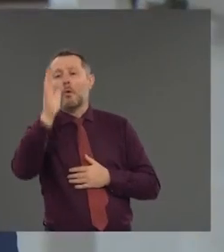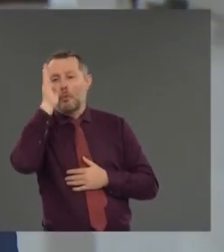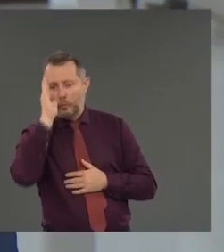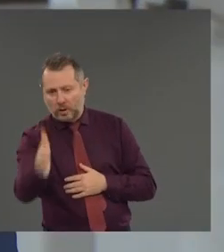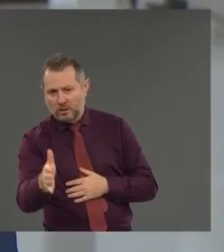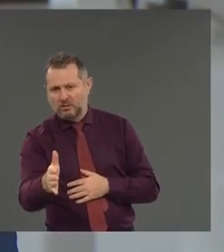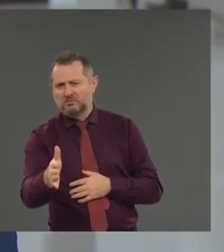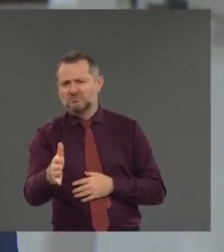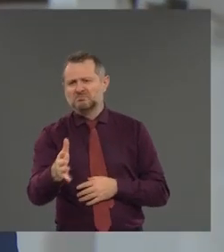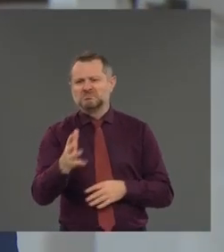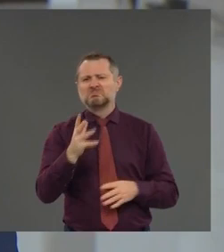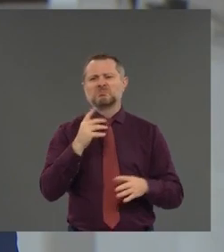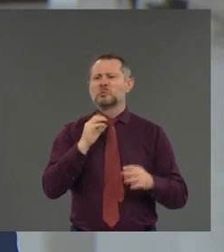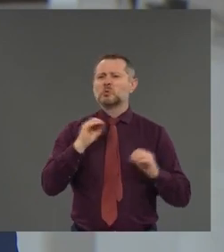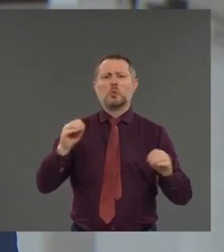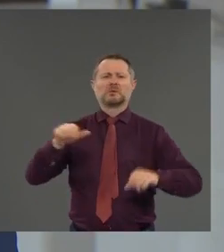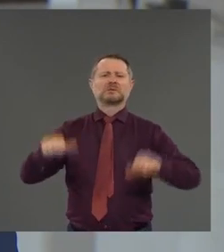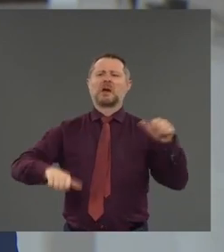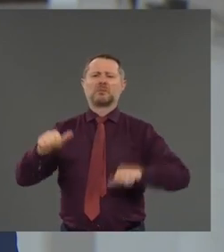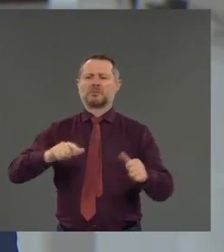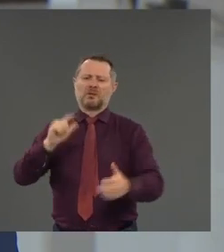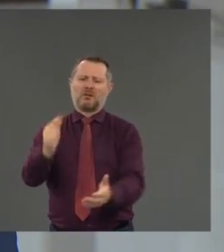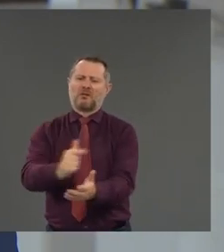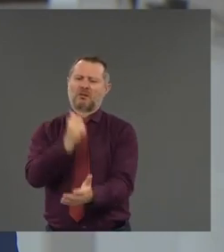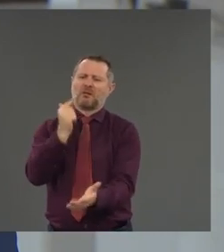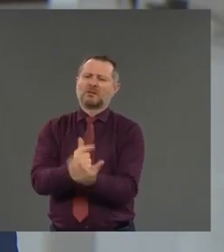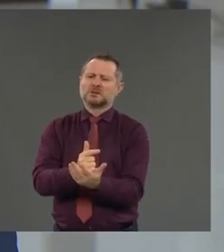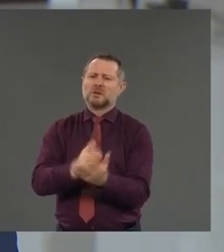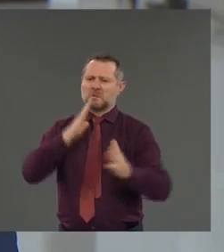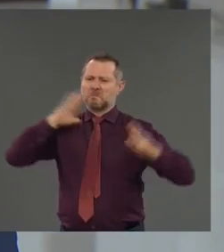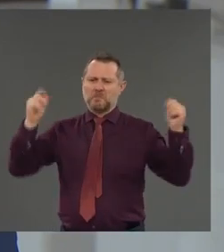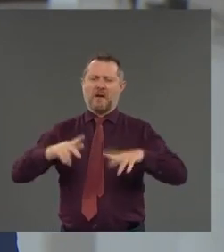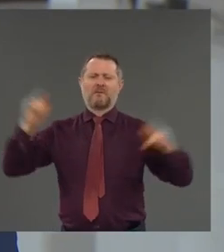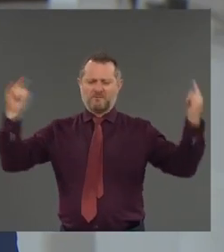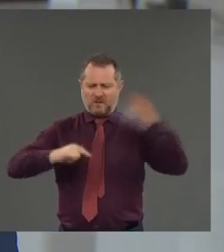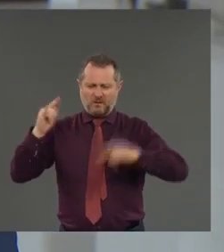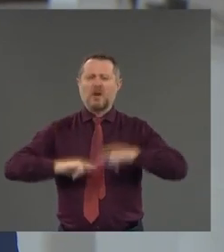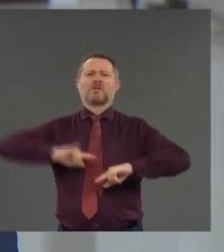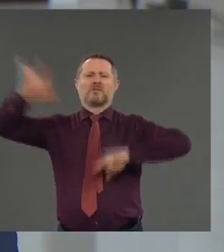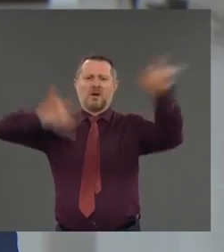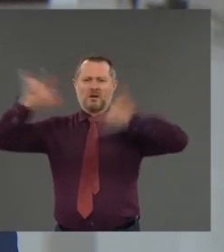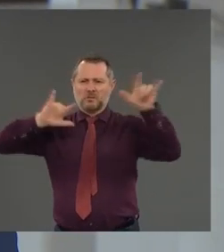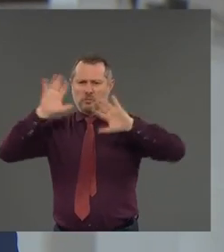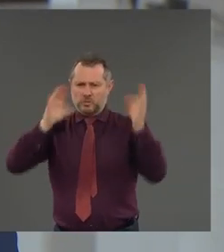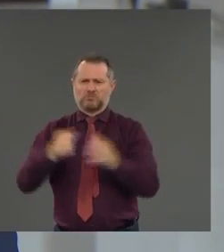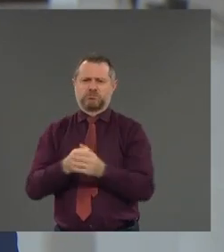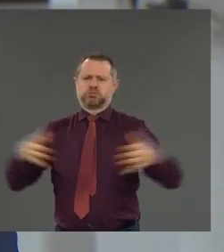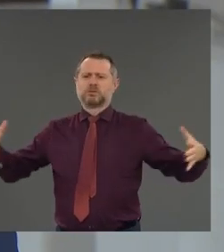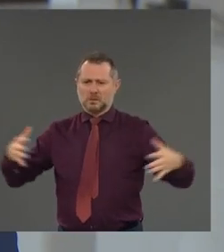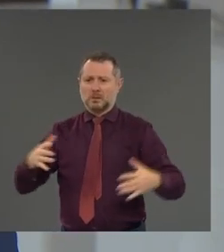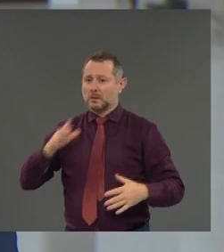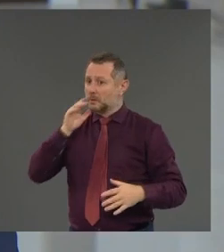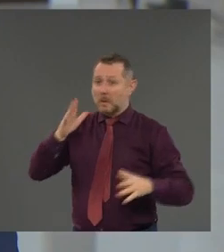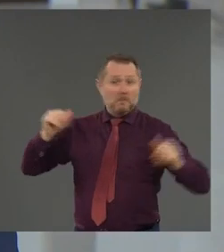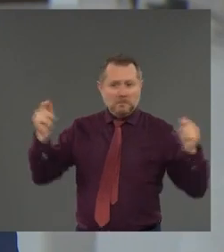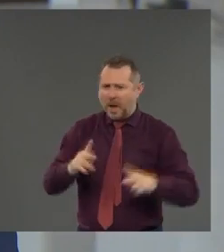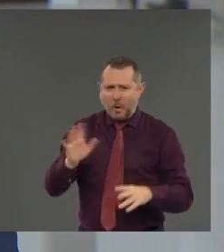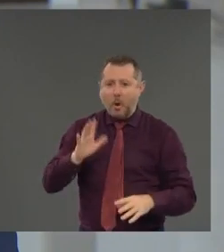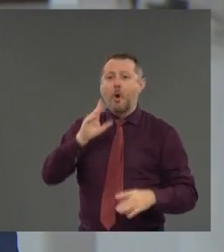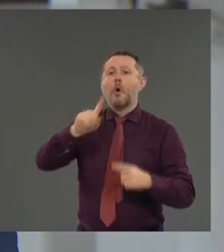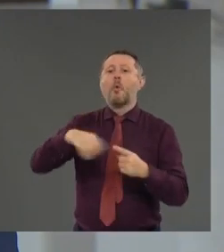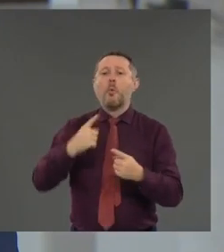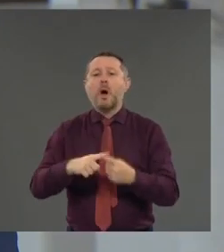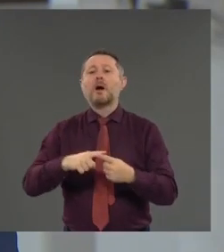travel will recover. It's not a question of if, it's a question of when. Again, we are building these